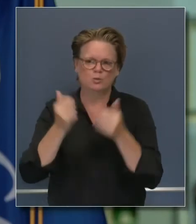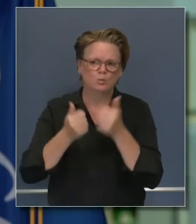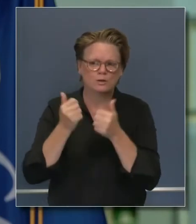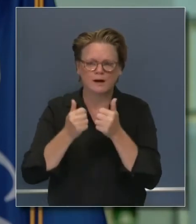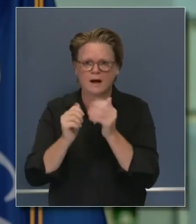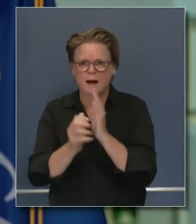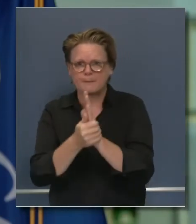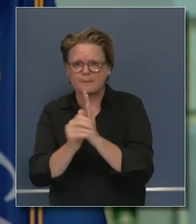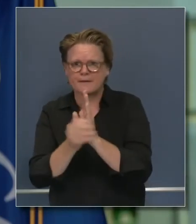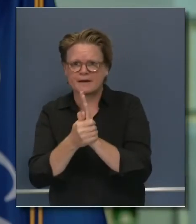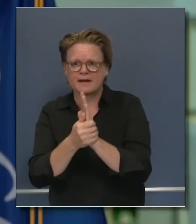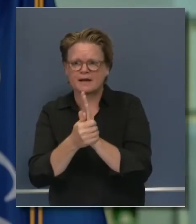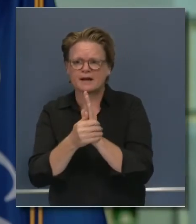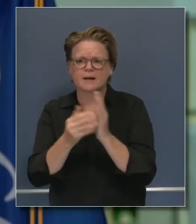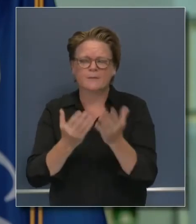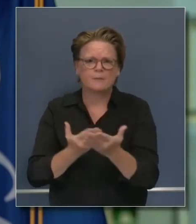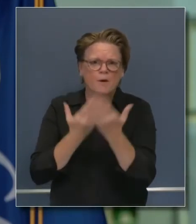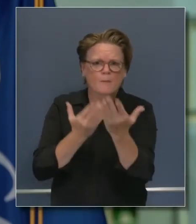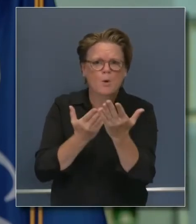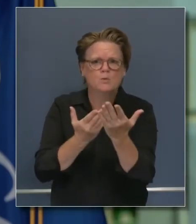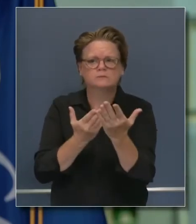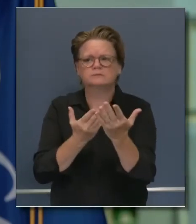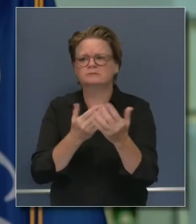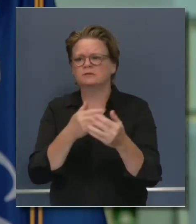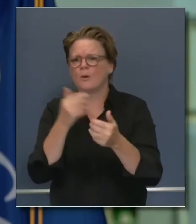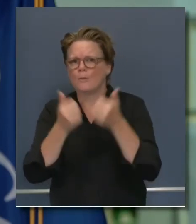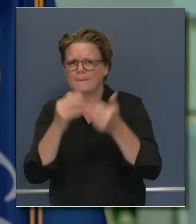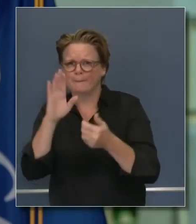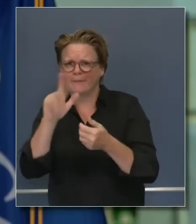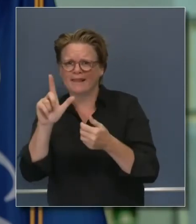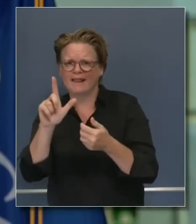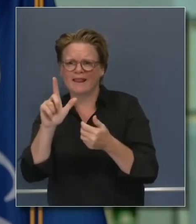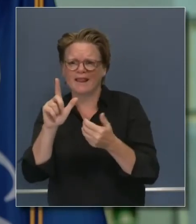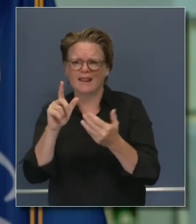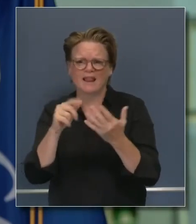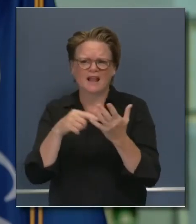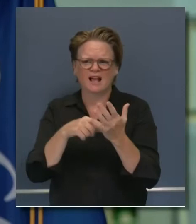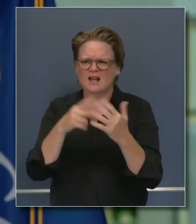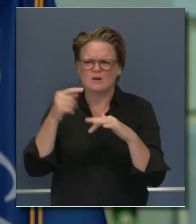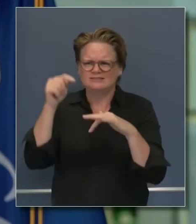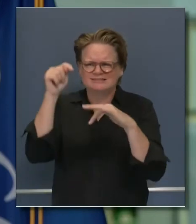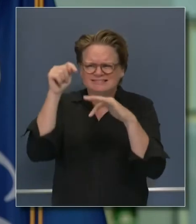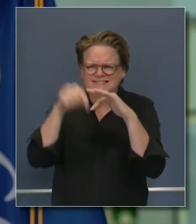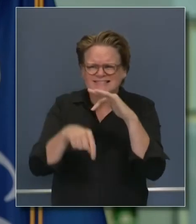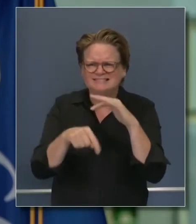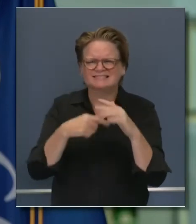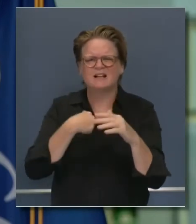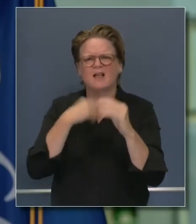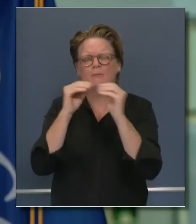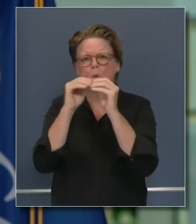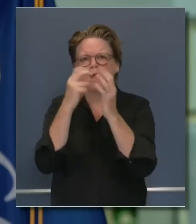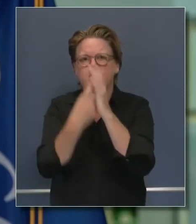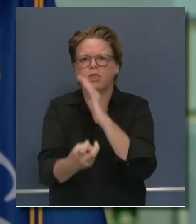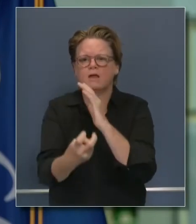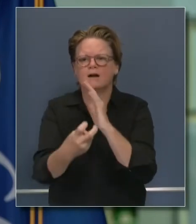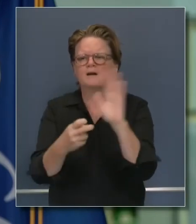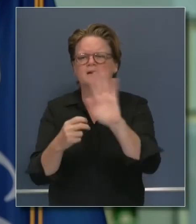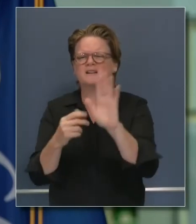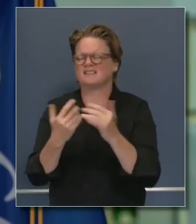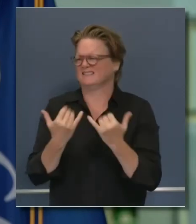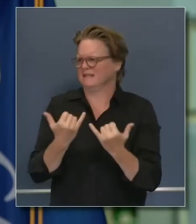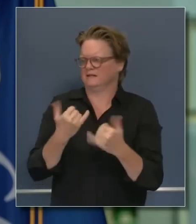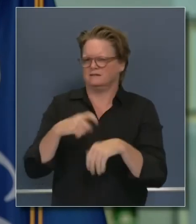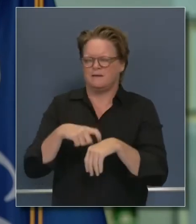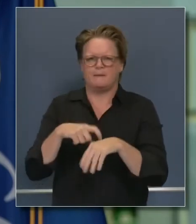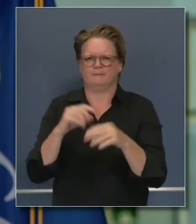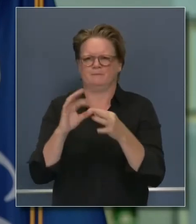prospect of failure with the bills presents themselves. I'm not going to get into the details of that. It wouldn't be prudent at this stage. There's so much